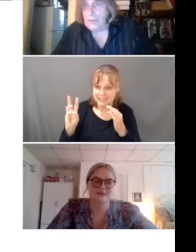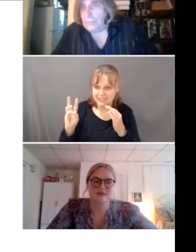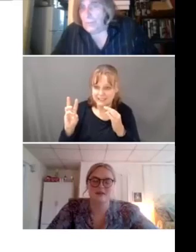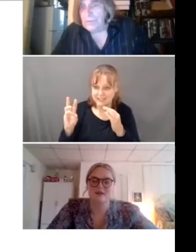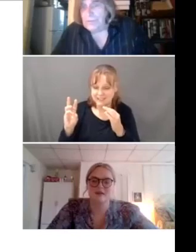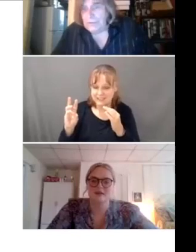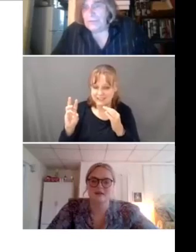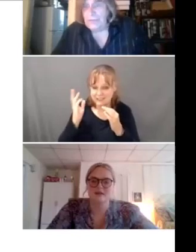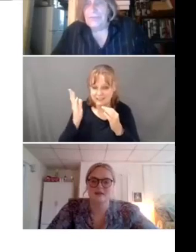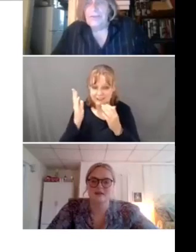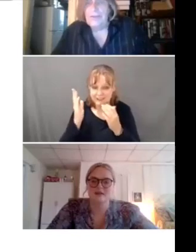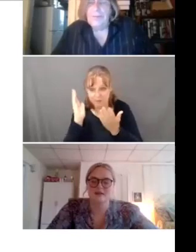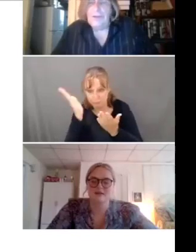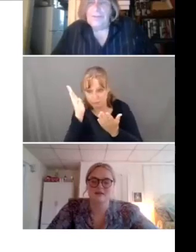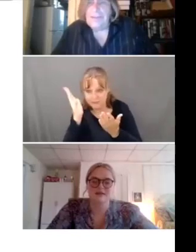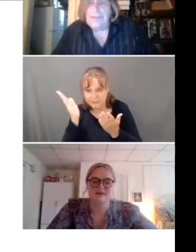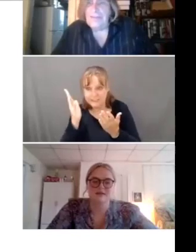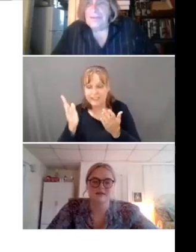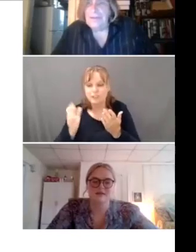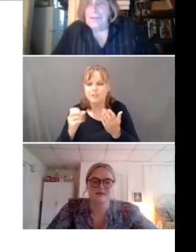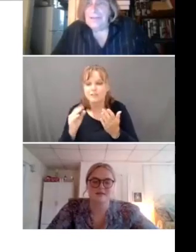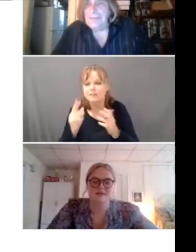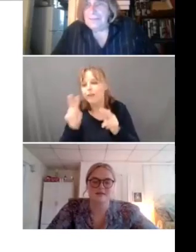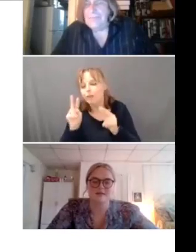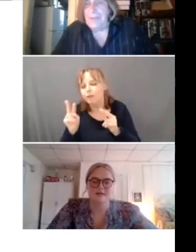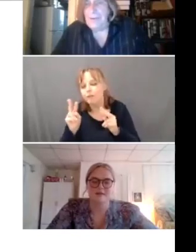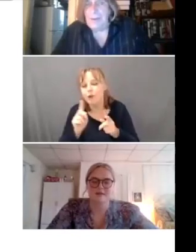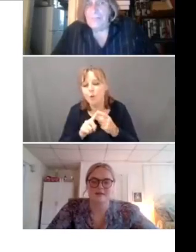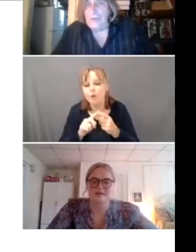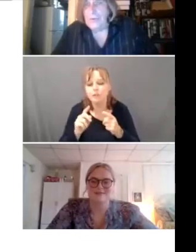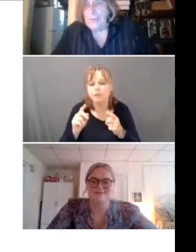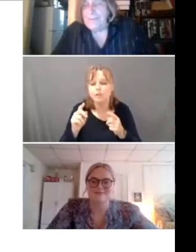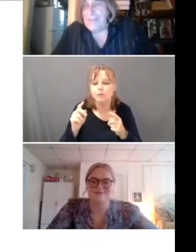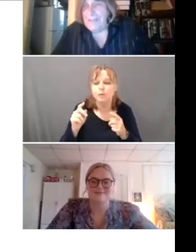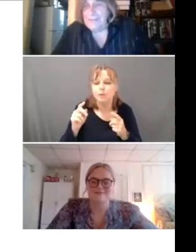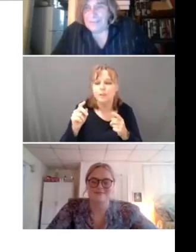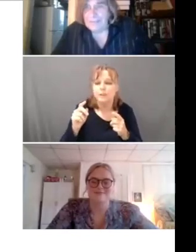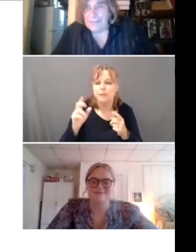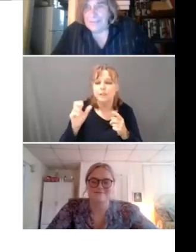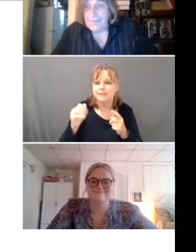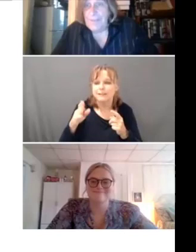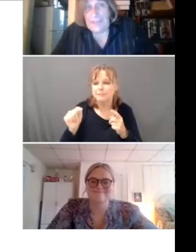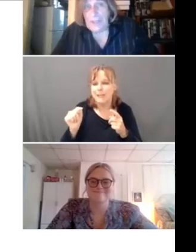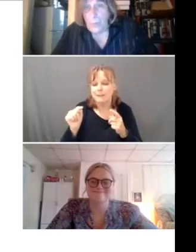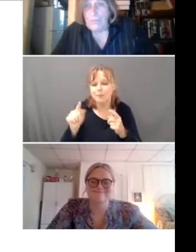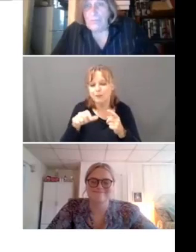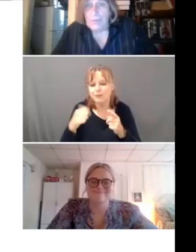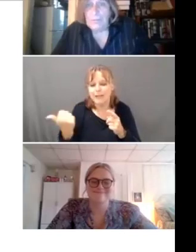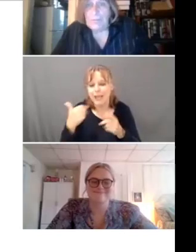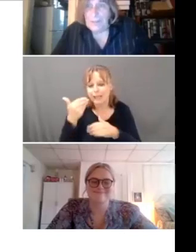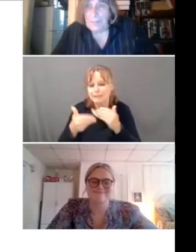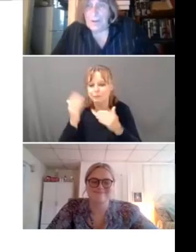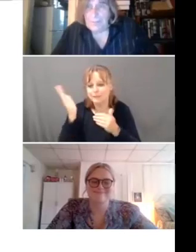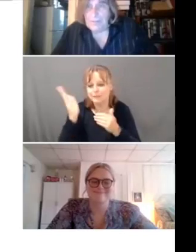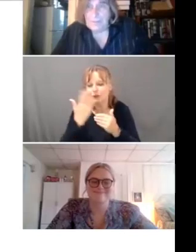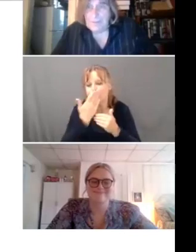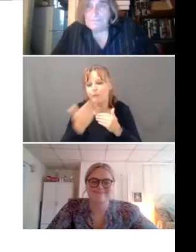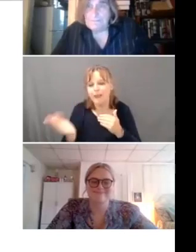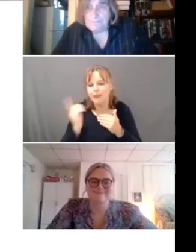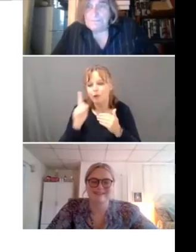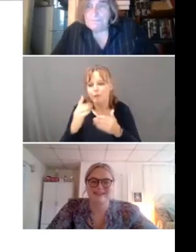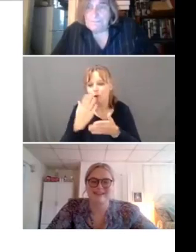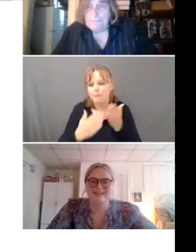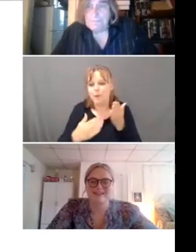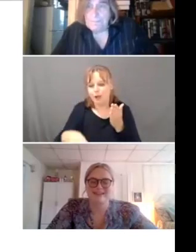I look forward to Ginger's presentation in September. I'm sure it'll be fantastic. Thank you all for being a part of this.